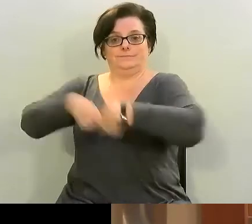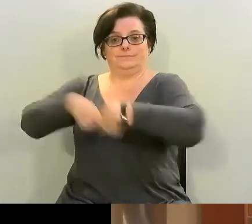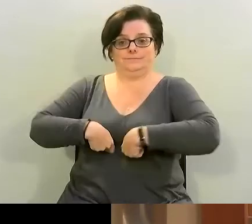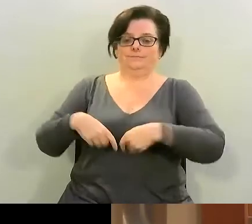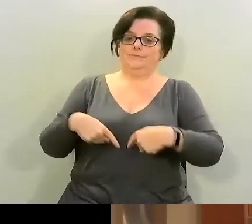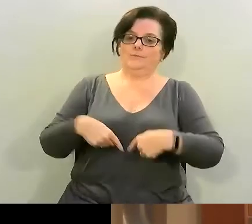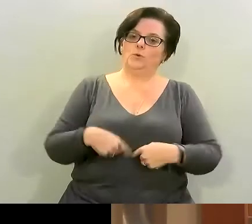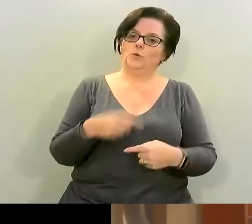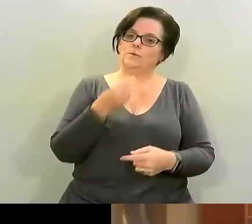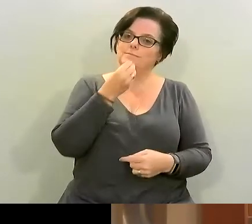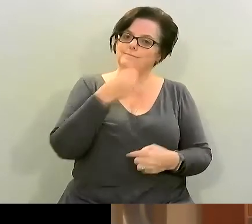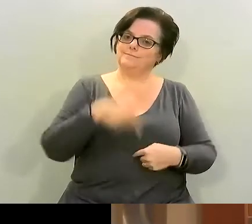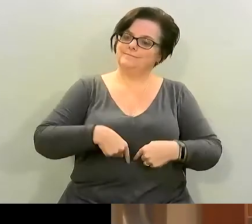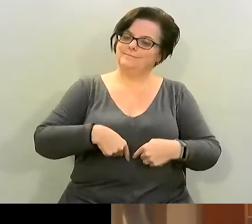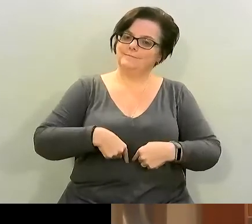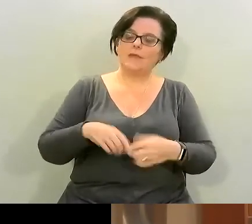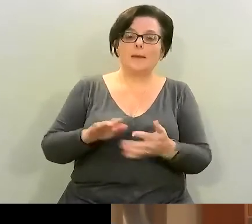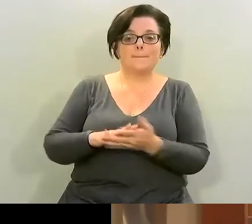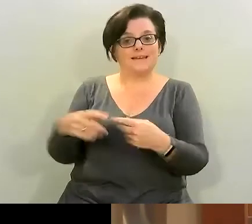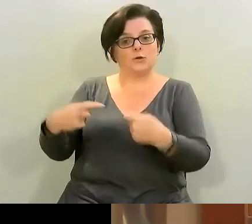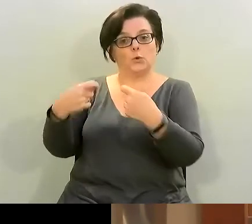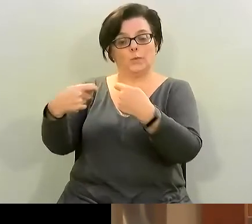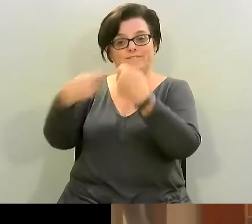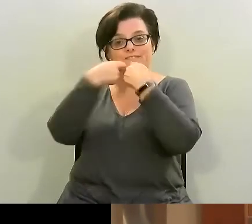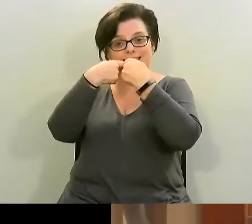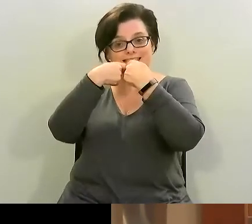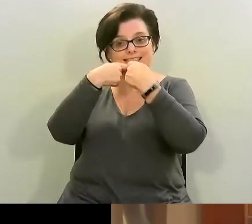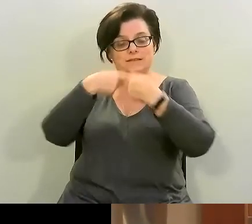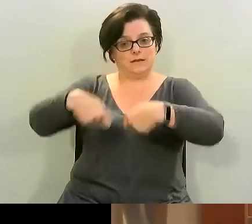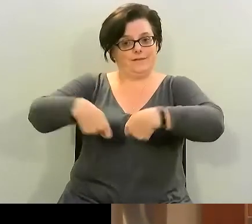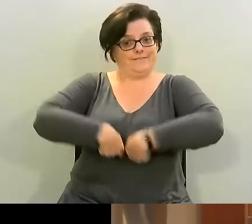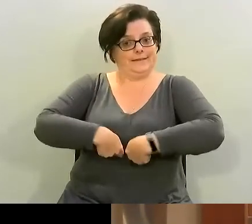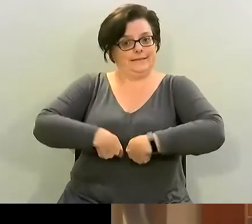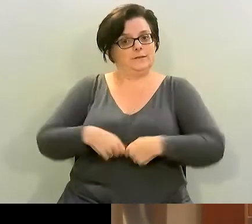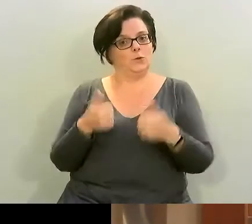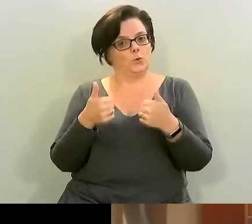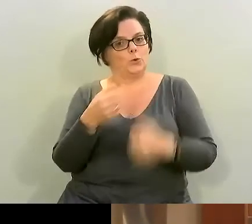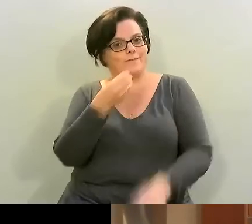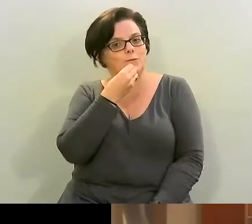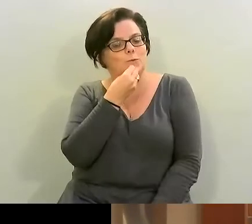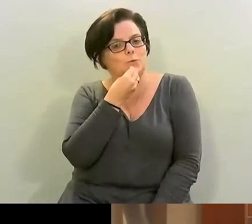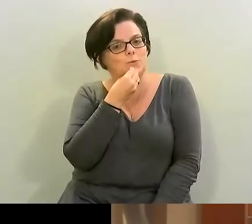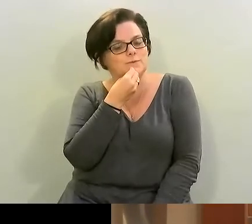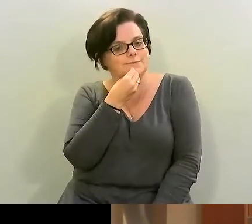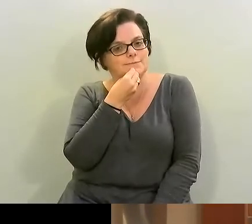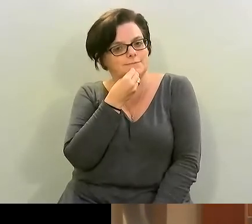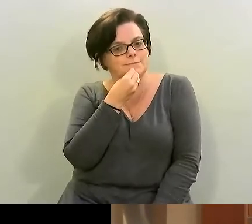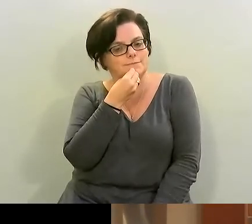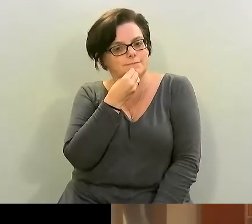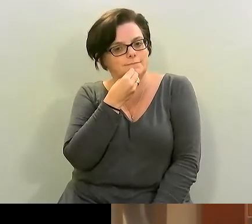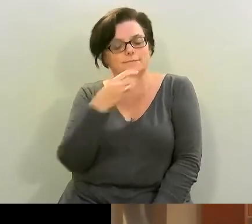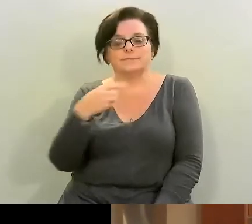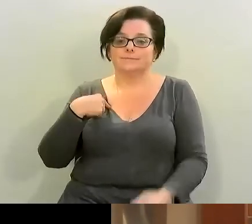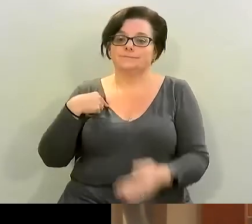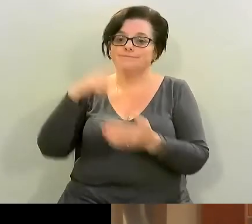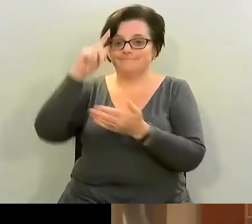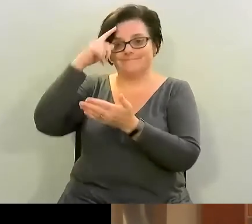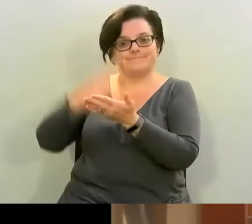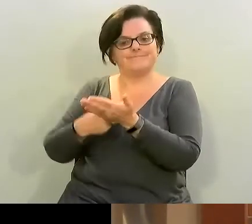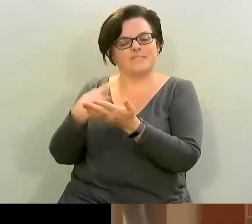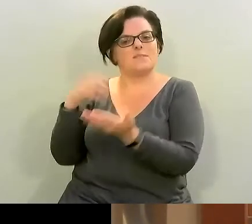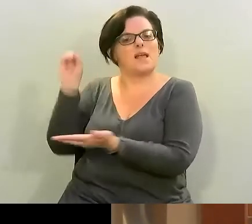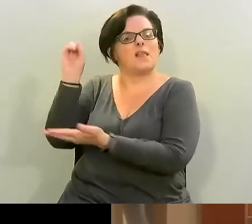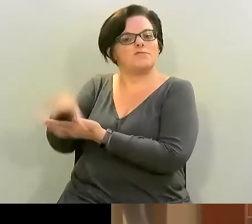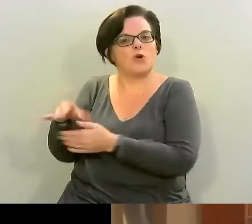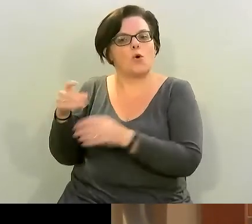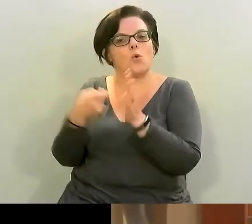meaning you're feeding those bugs or those microbes really good food so i just decided that i was going to throw in some rocket lettuce